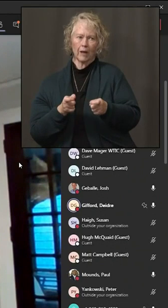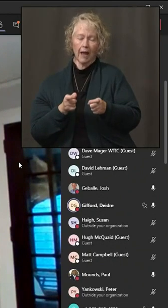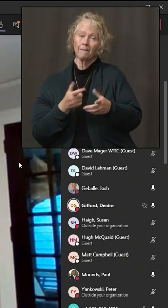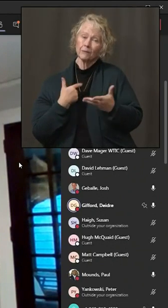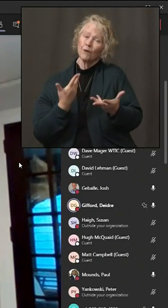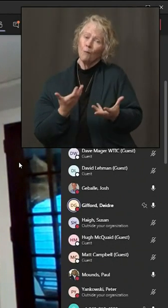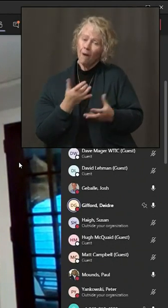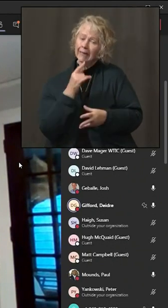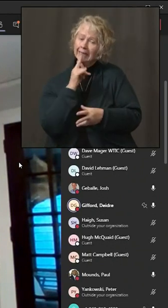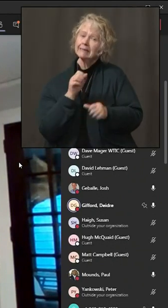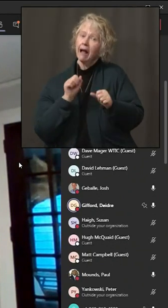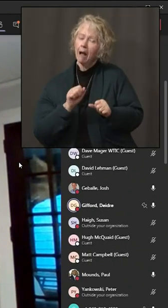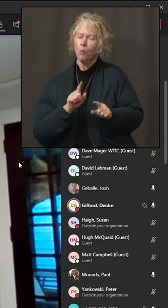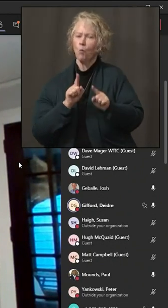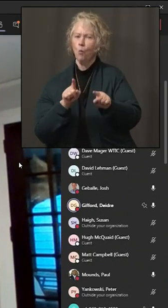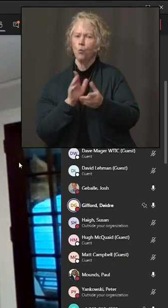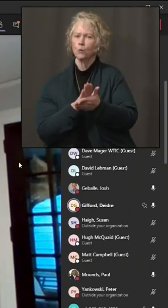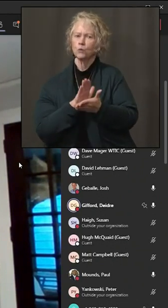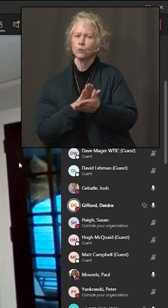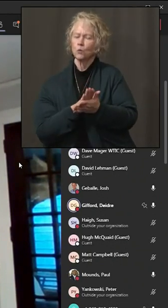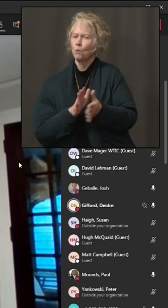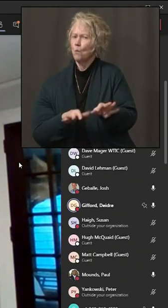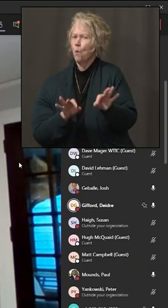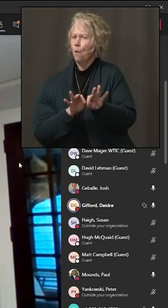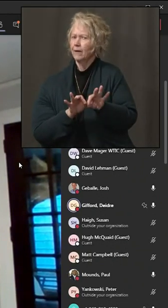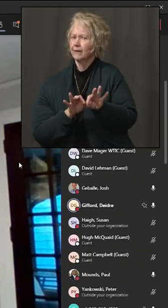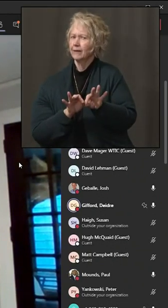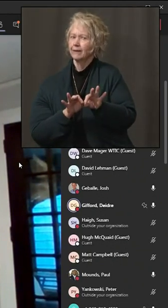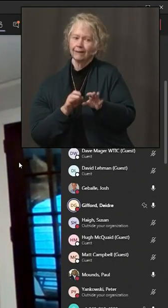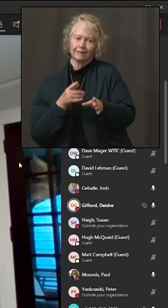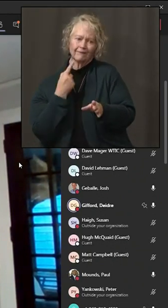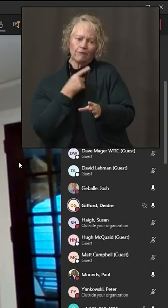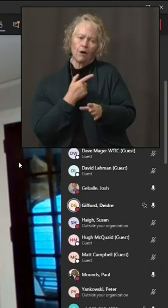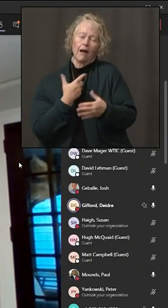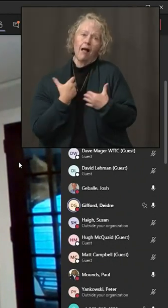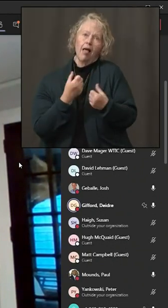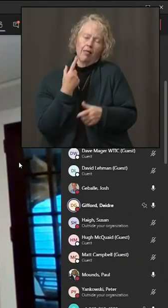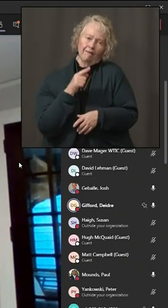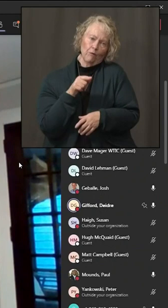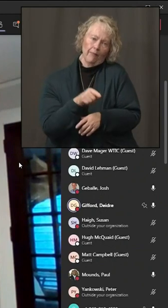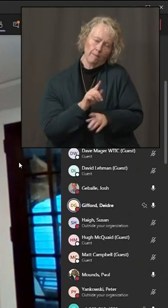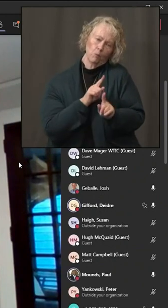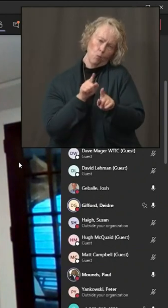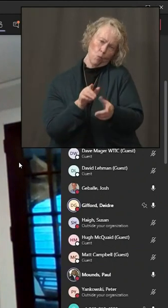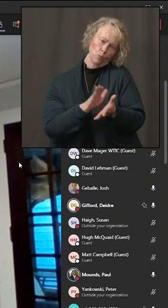to continue to go to school because it's important for them and their well-being to be able to do so.